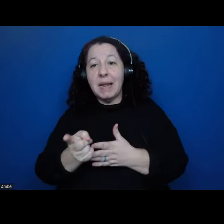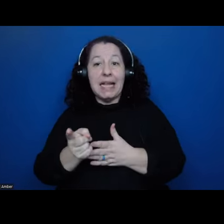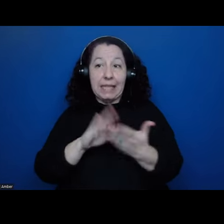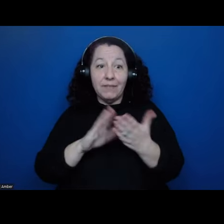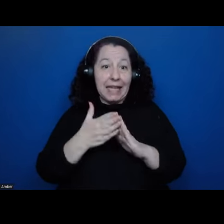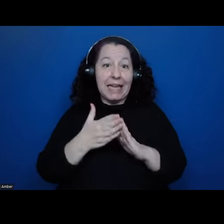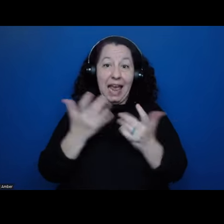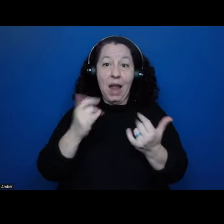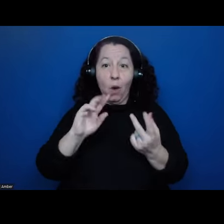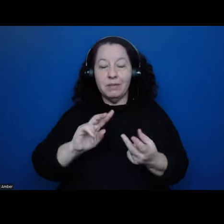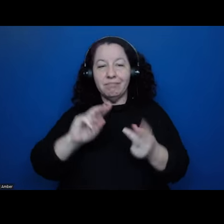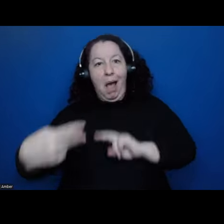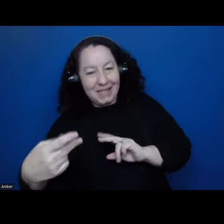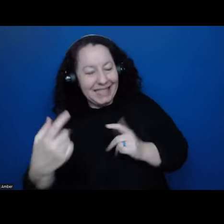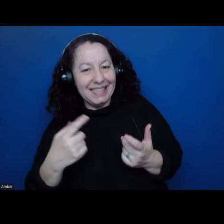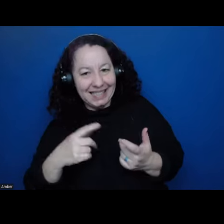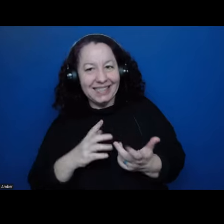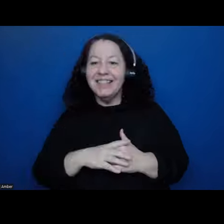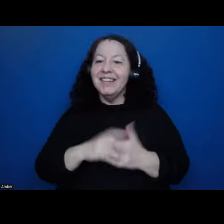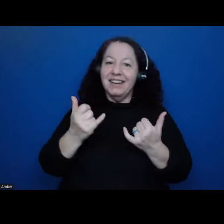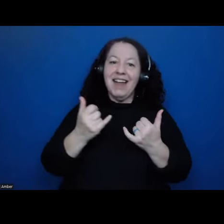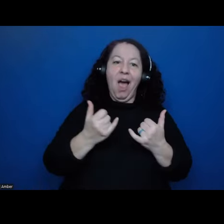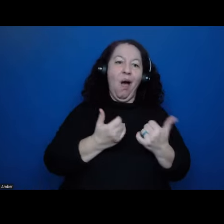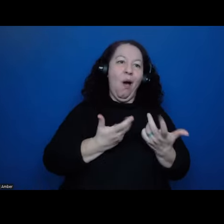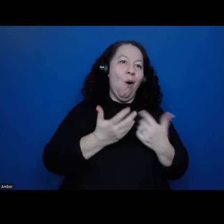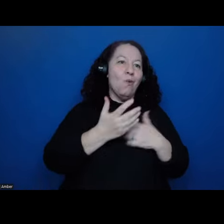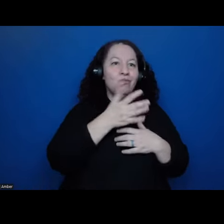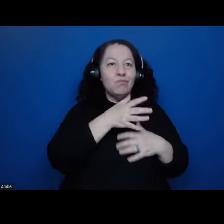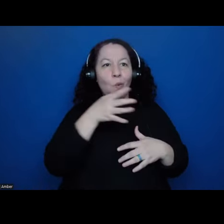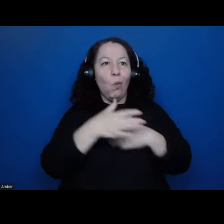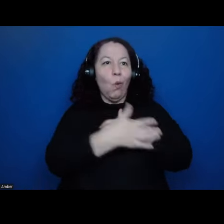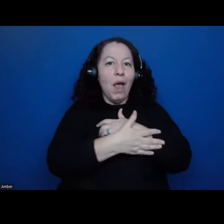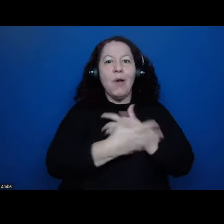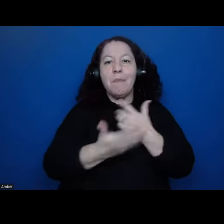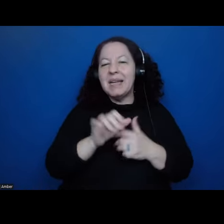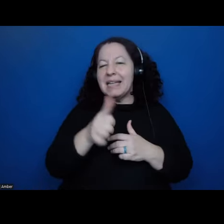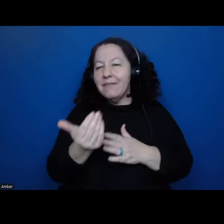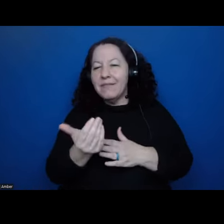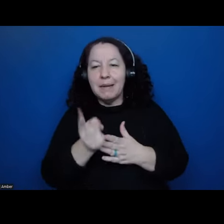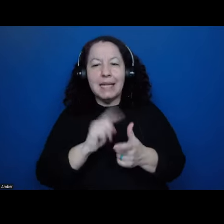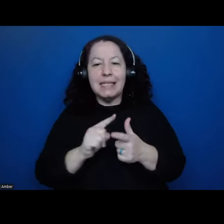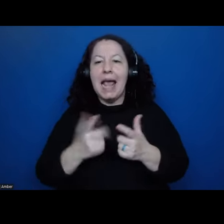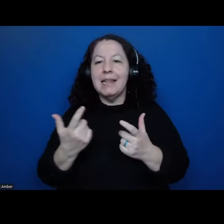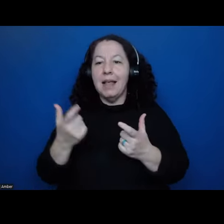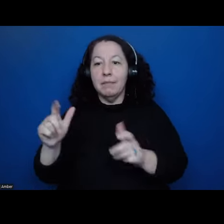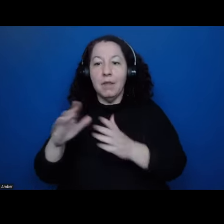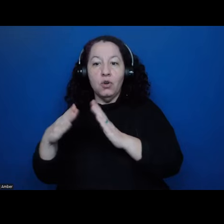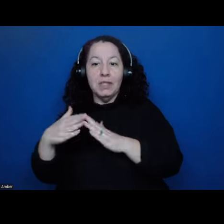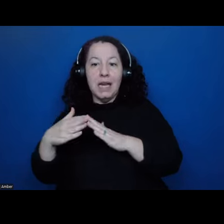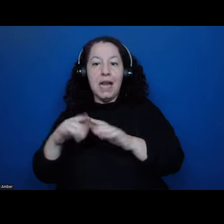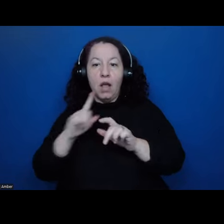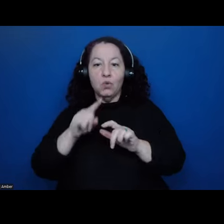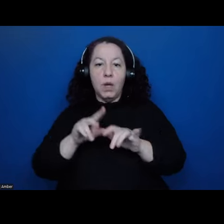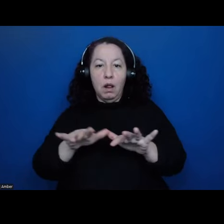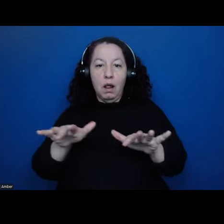It's almost the opposite. It's like you're in sort of rural areas for 10 to 15 minutes, but the, the urban expanses has, uh, crept up to the